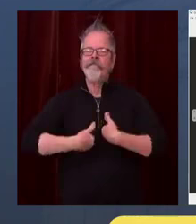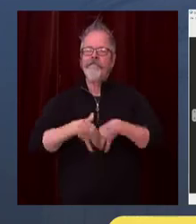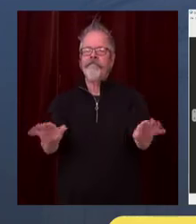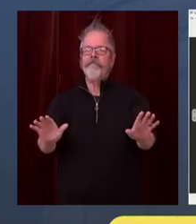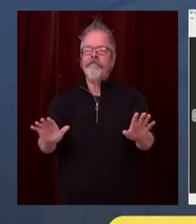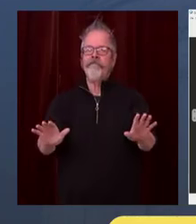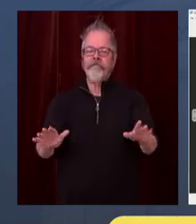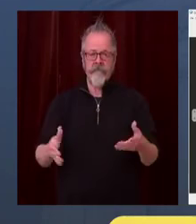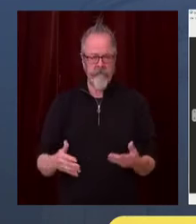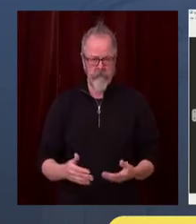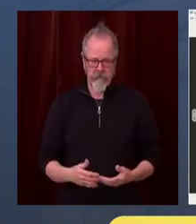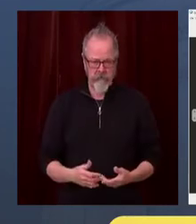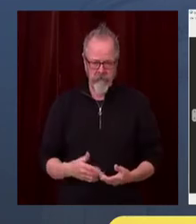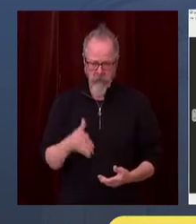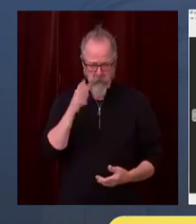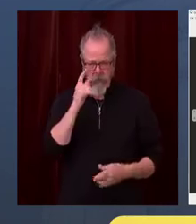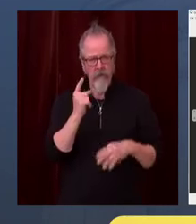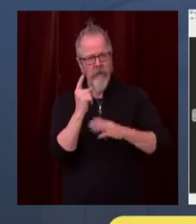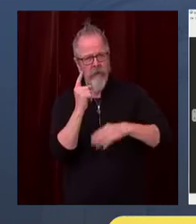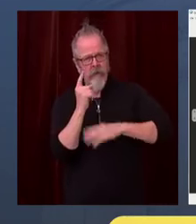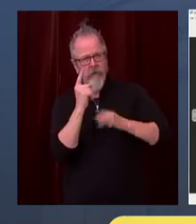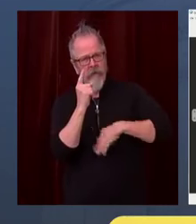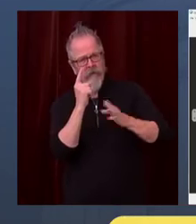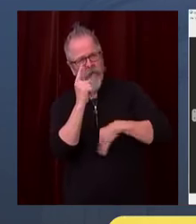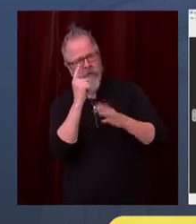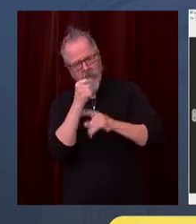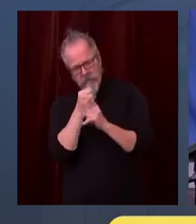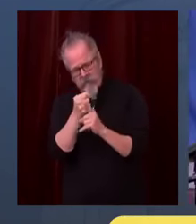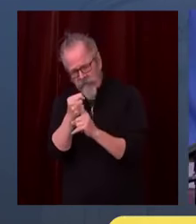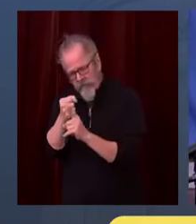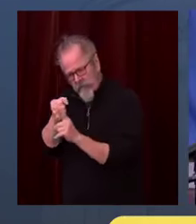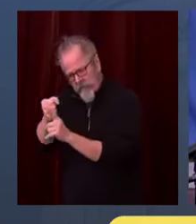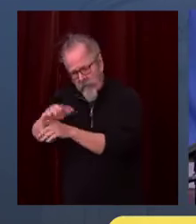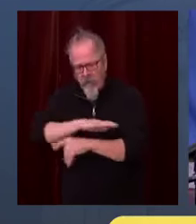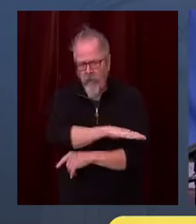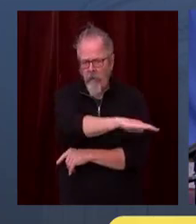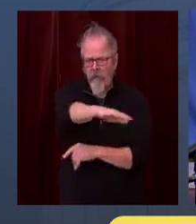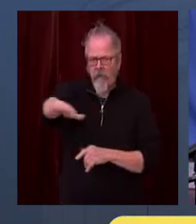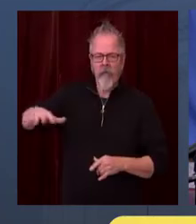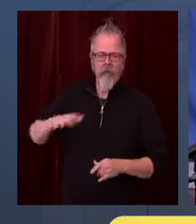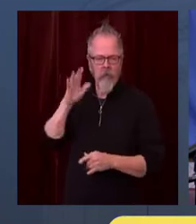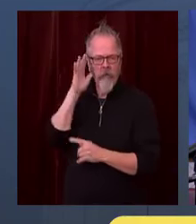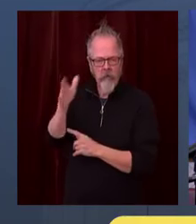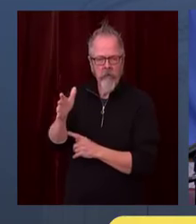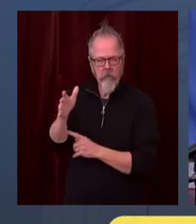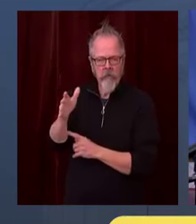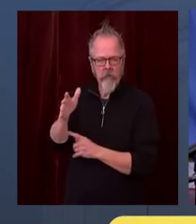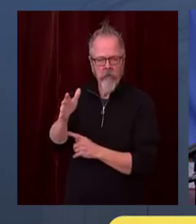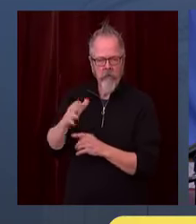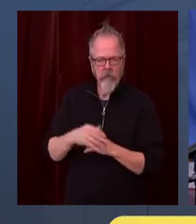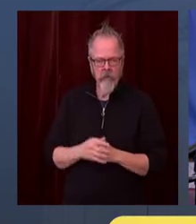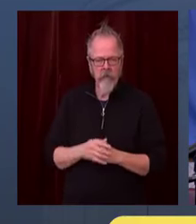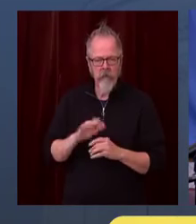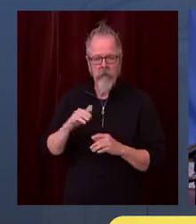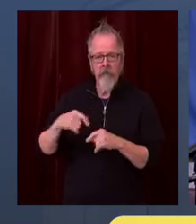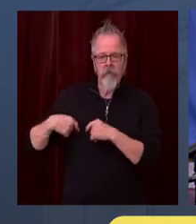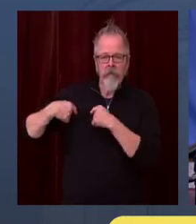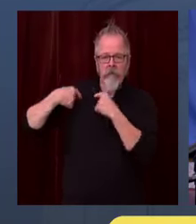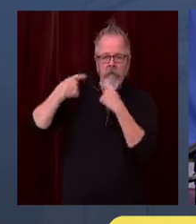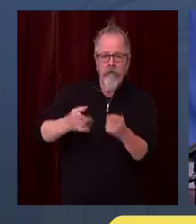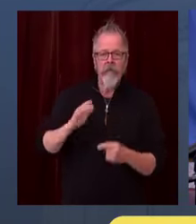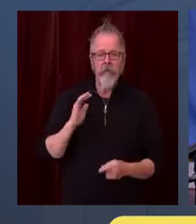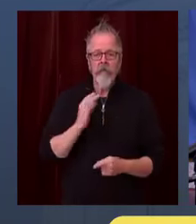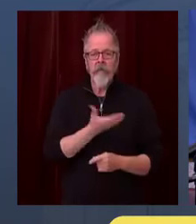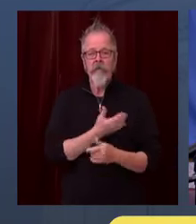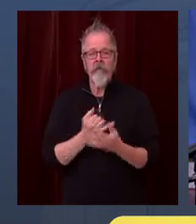So all along, we have been focused to keeping our hospital system working has been a top